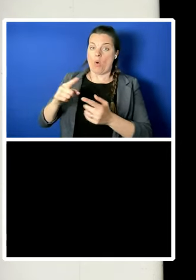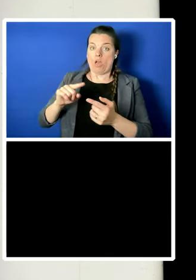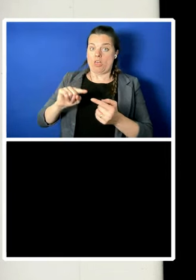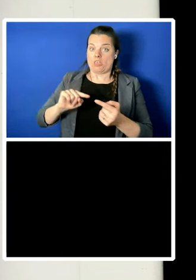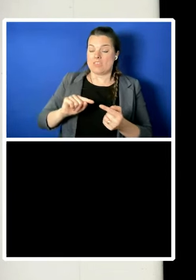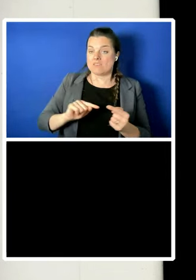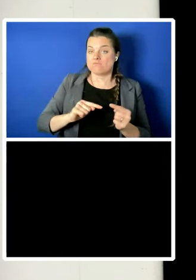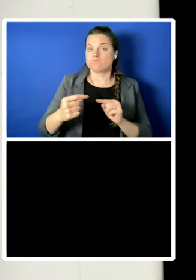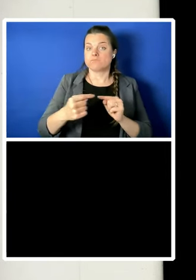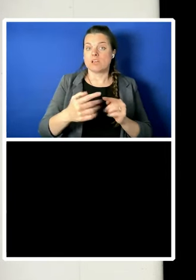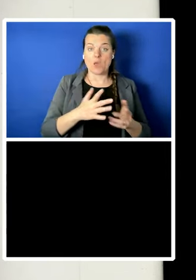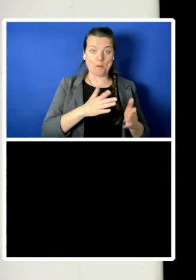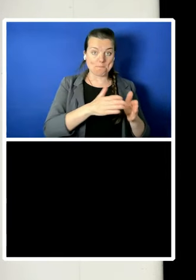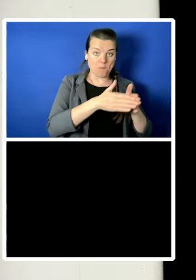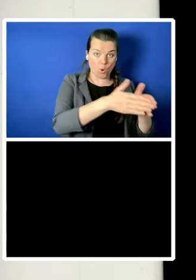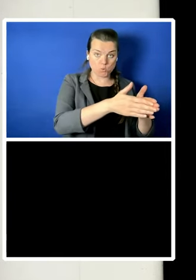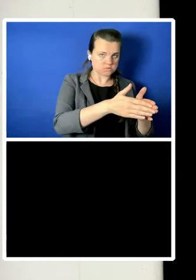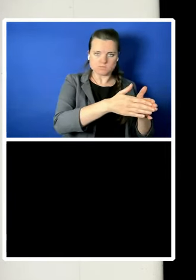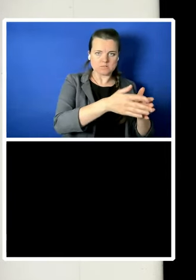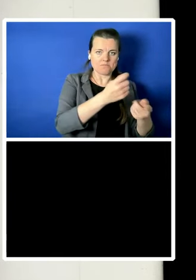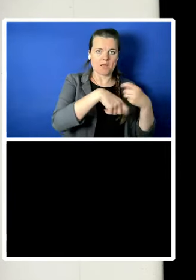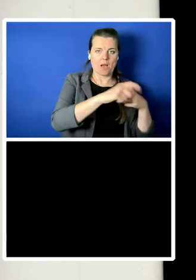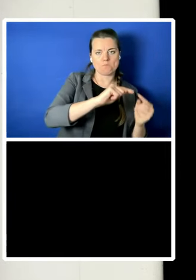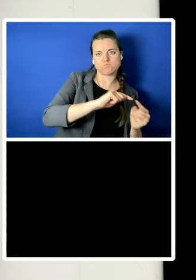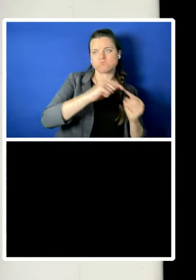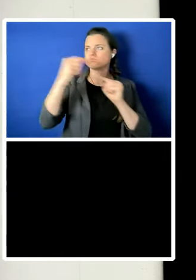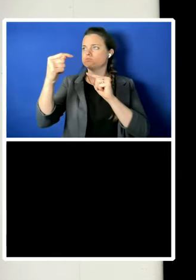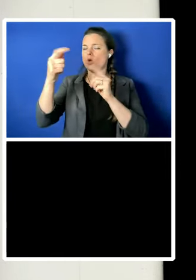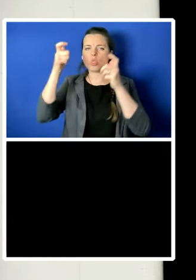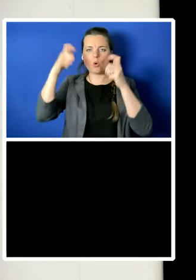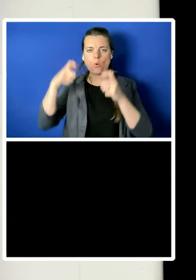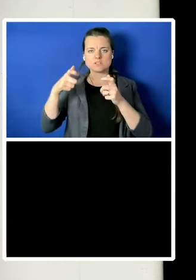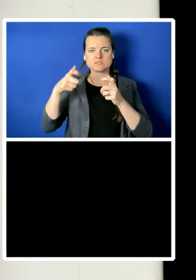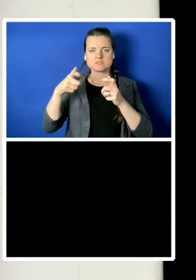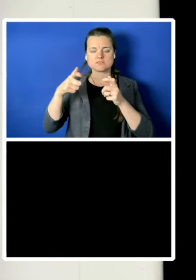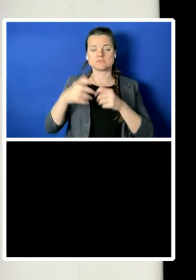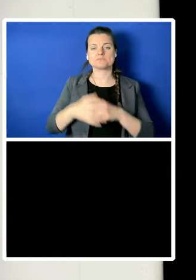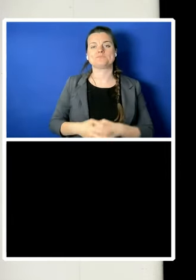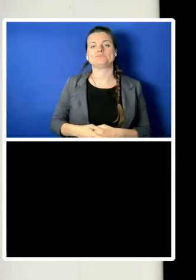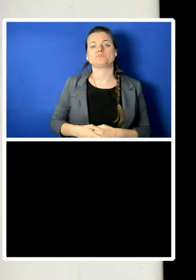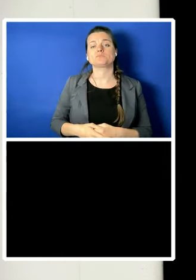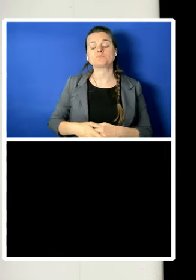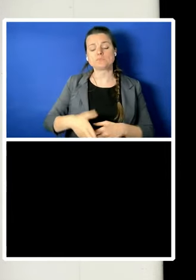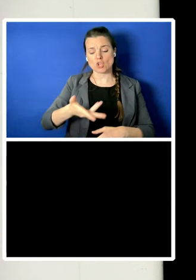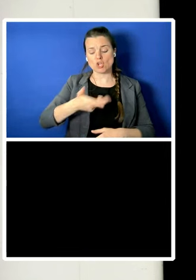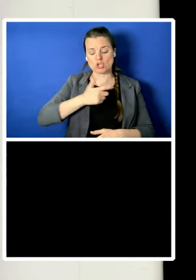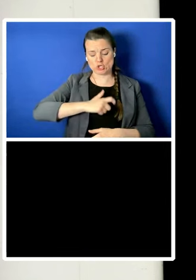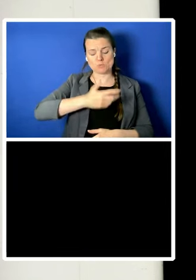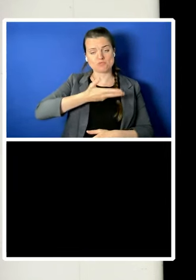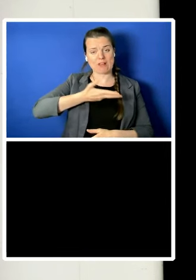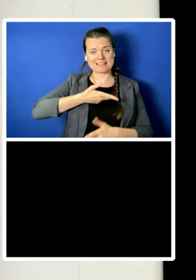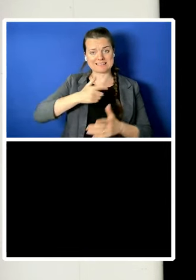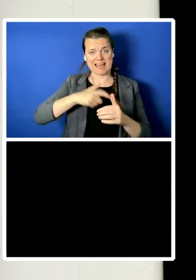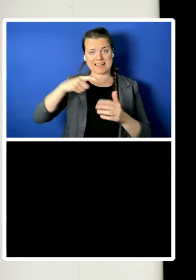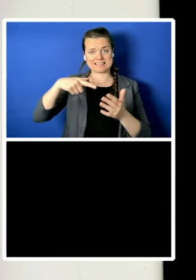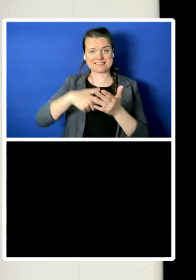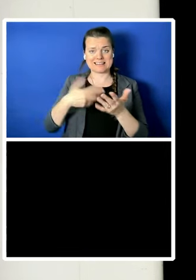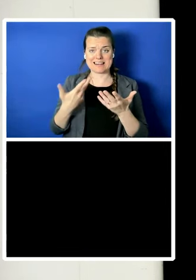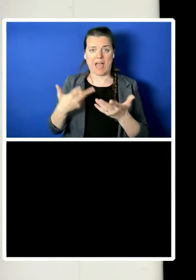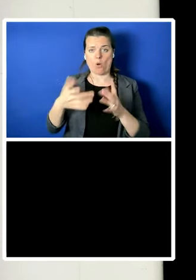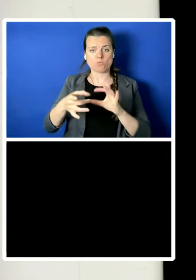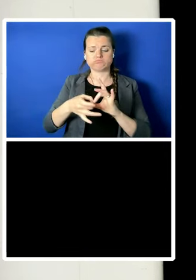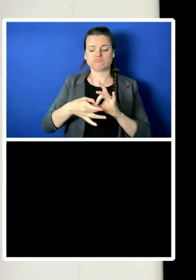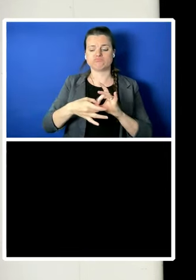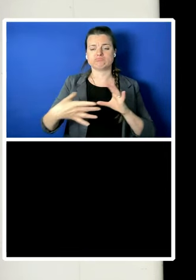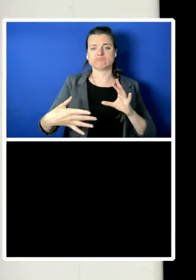Whole rafts of both the Refugee Convention and the Human Rights Act are now disapplied by the